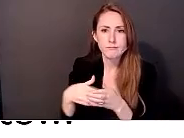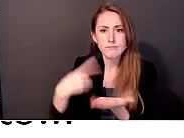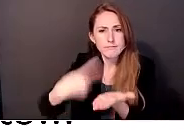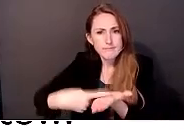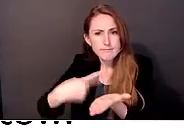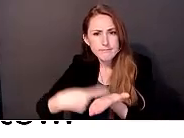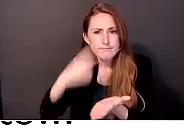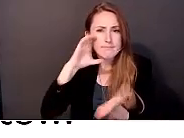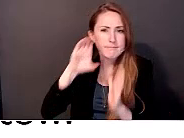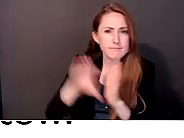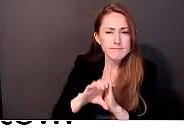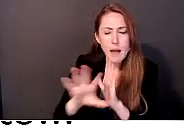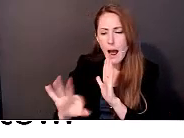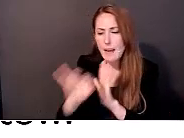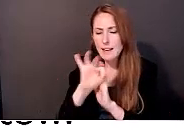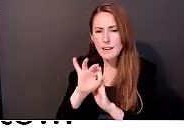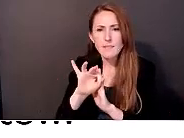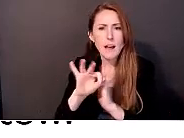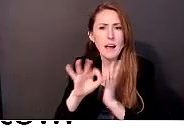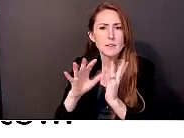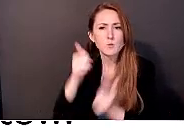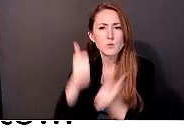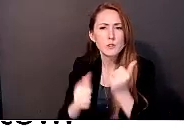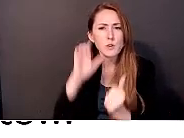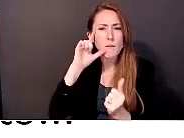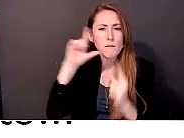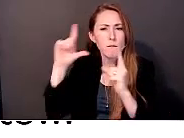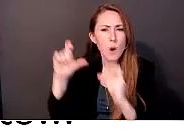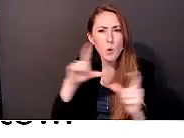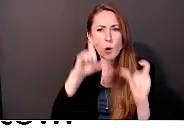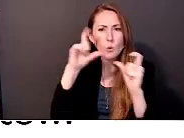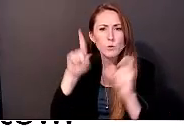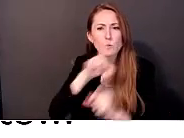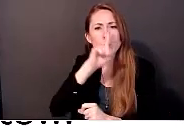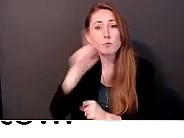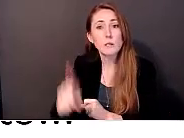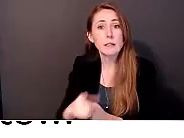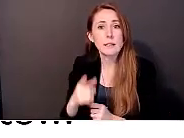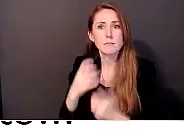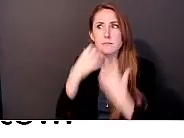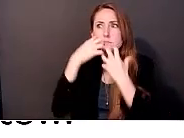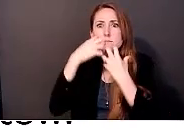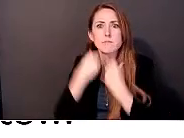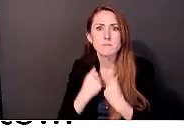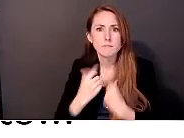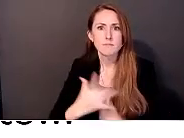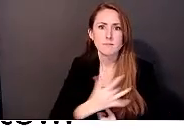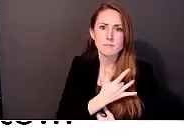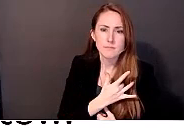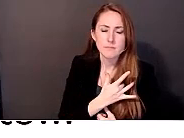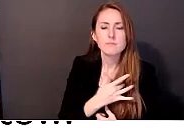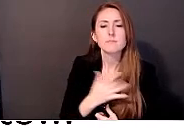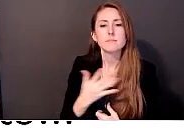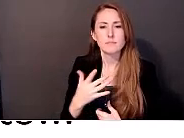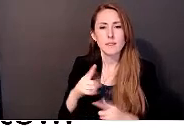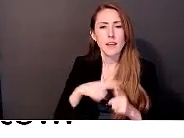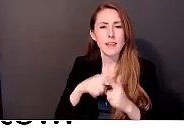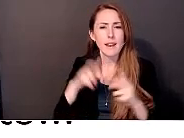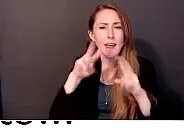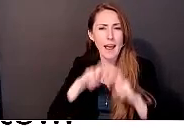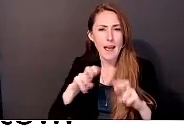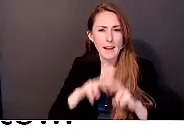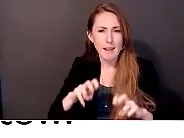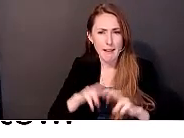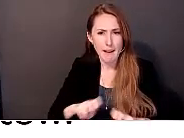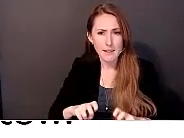identified photos that were really meaningful, and then analyzed those to think about, well, what does rural independent living mean to you? And what came out of it